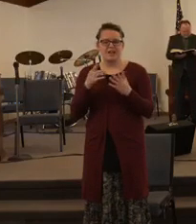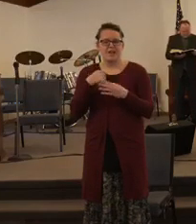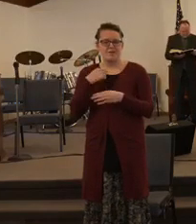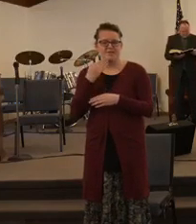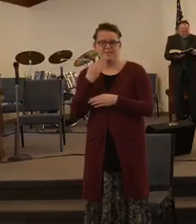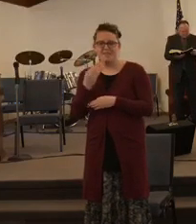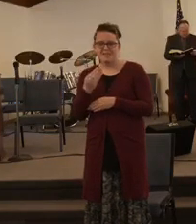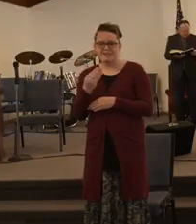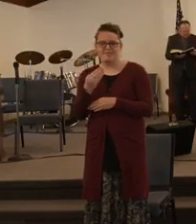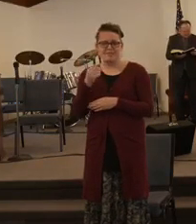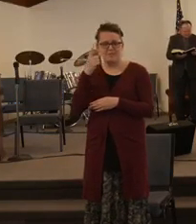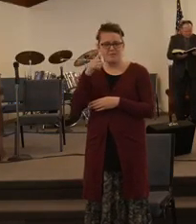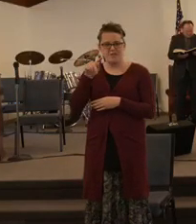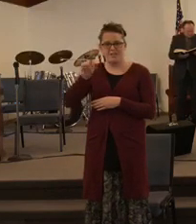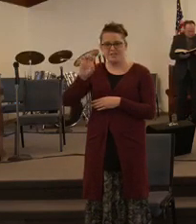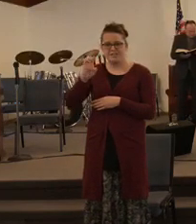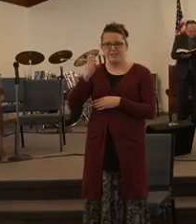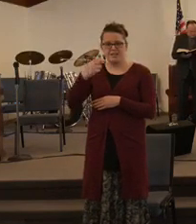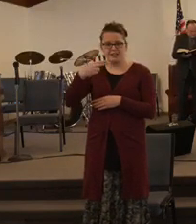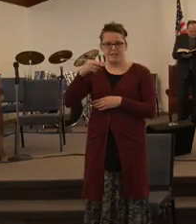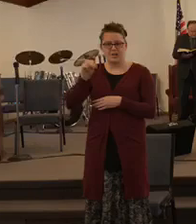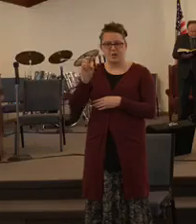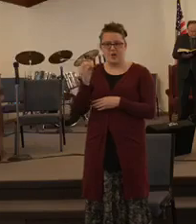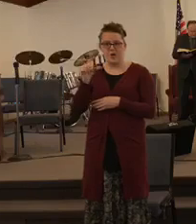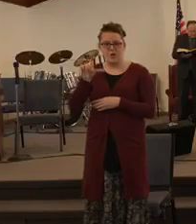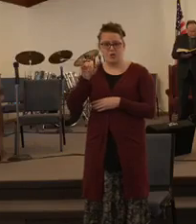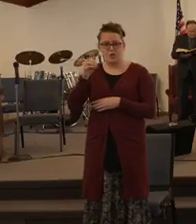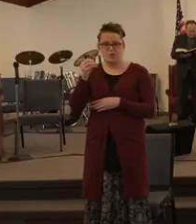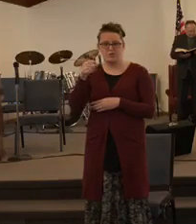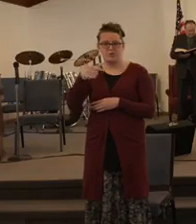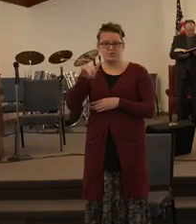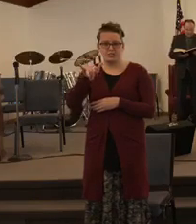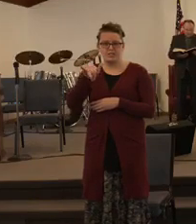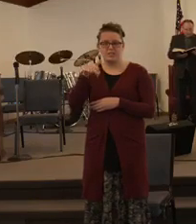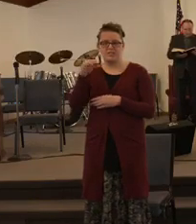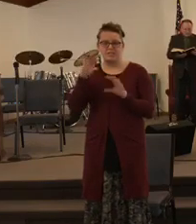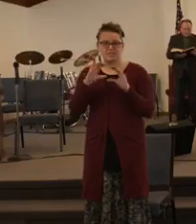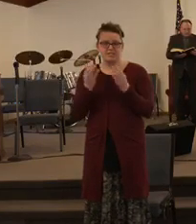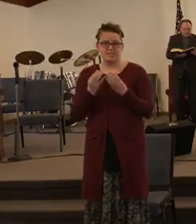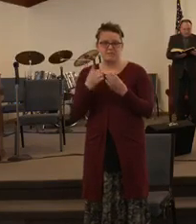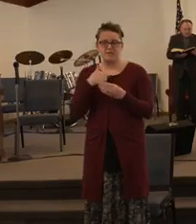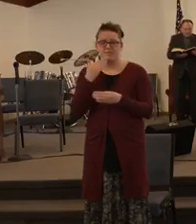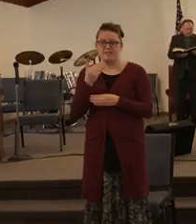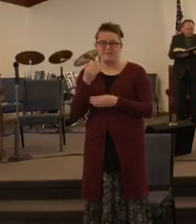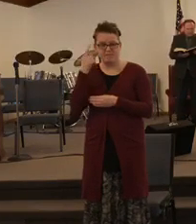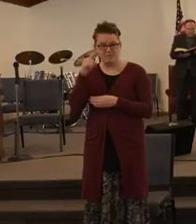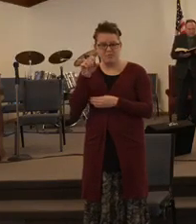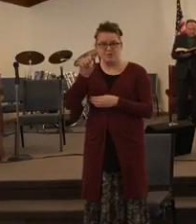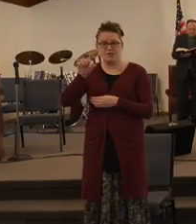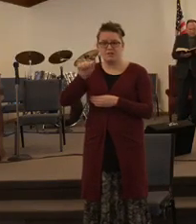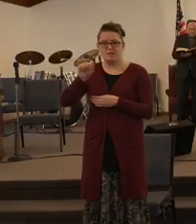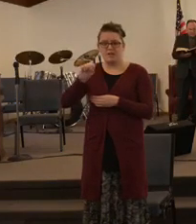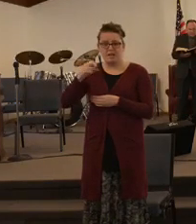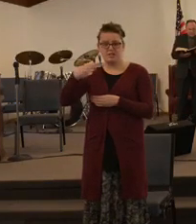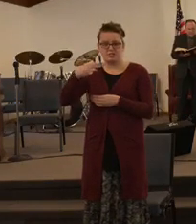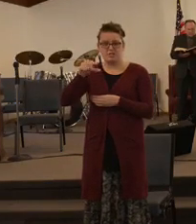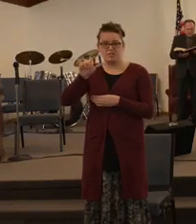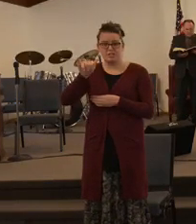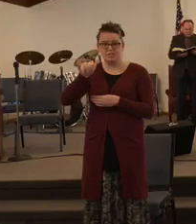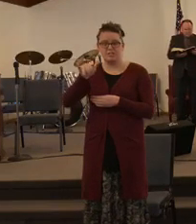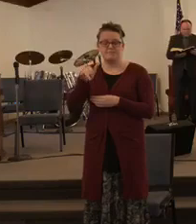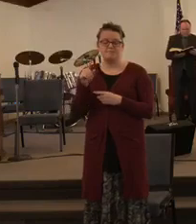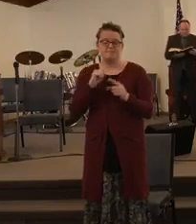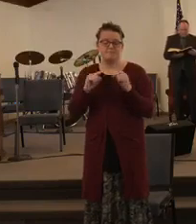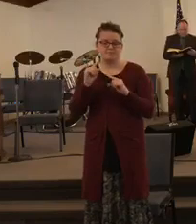appreciate the technology team. I appreciate Sister Ashley signing, getting that out